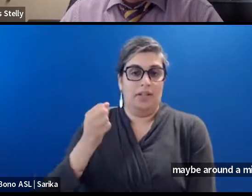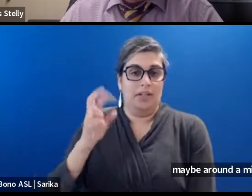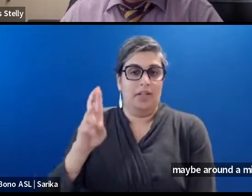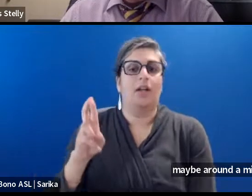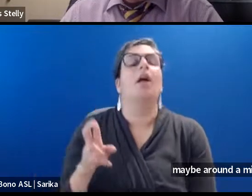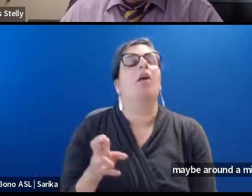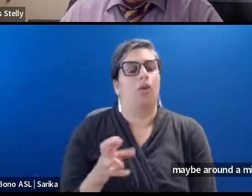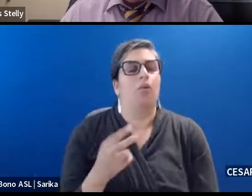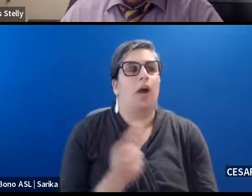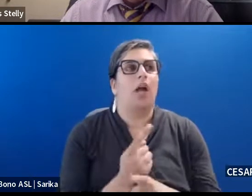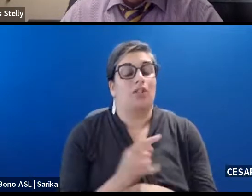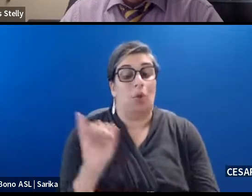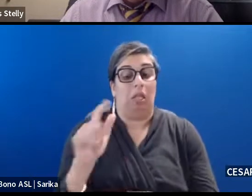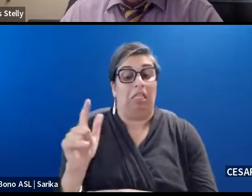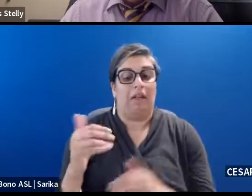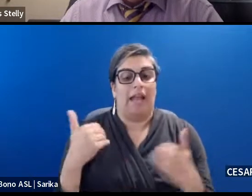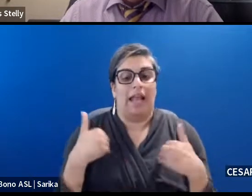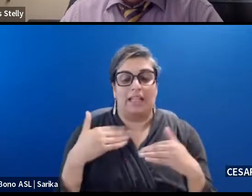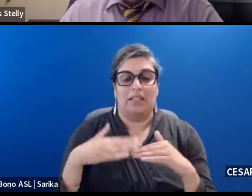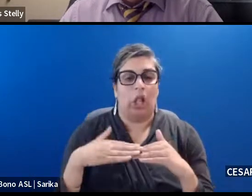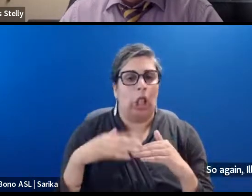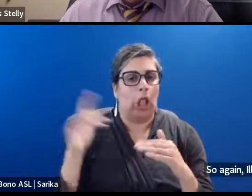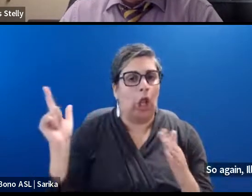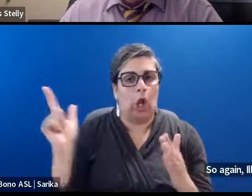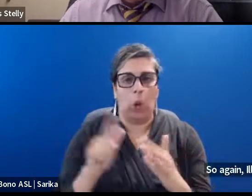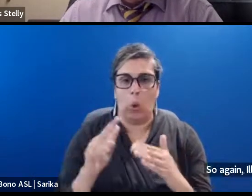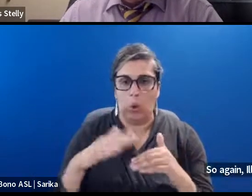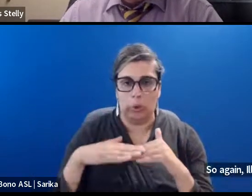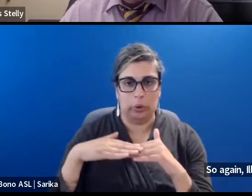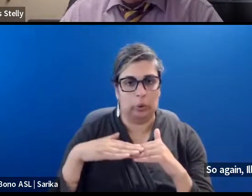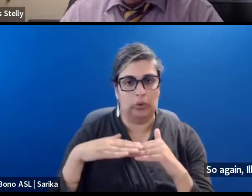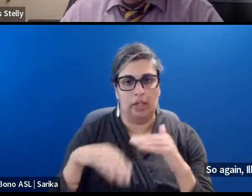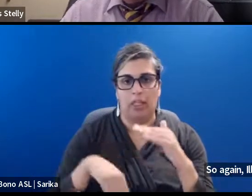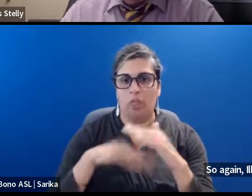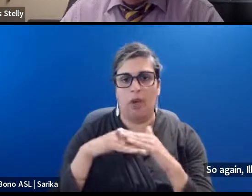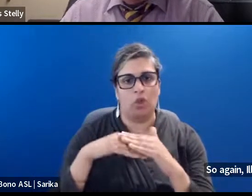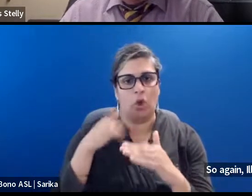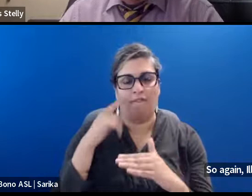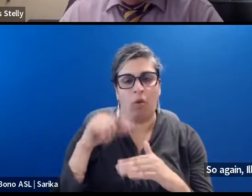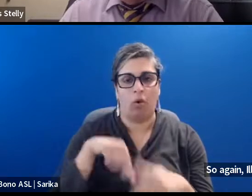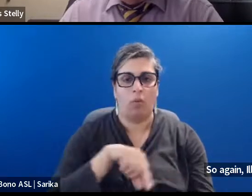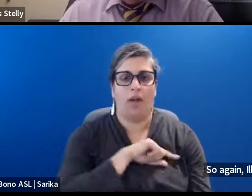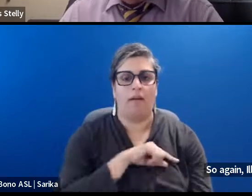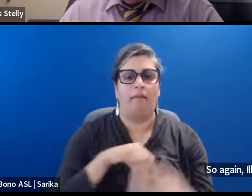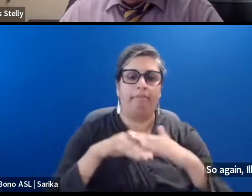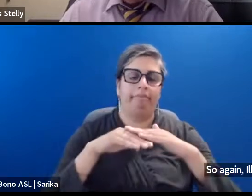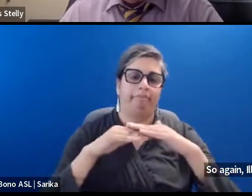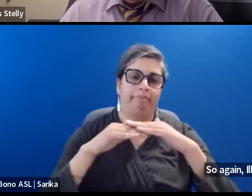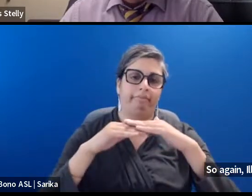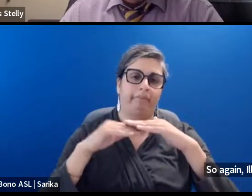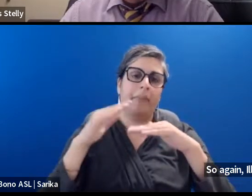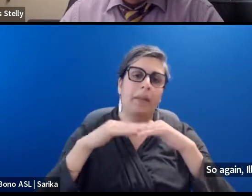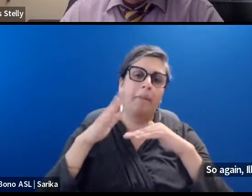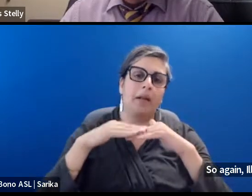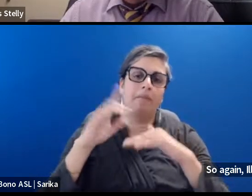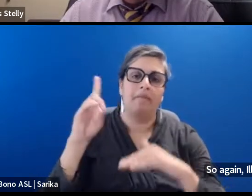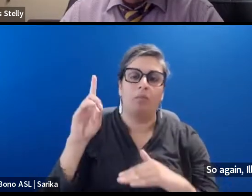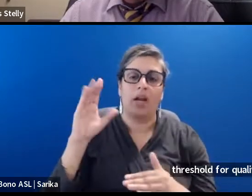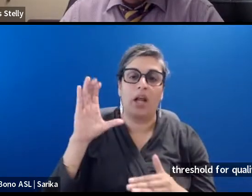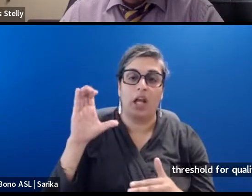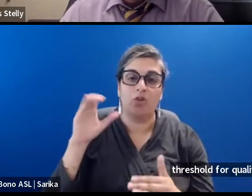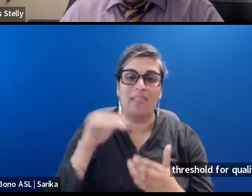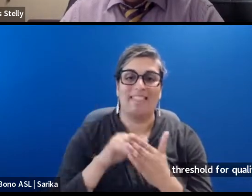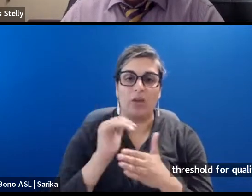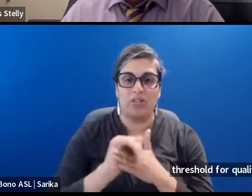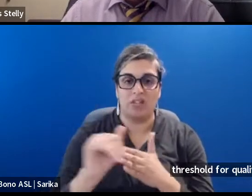very low. Uh. Threshold for qualifying. Uh. Which is. A minimum. Of a hundred thousand dollars. Qualifying Illinois